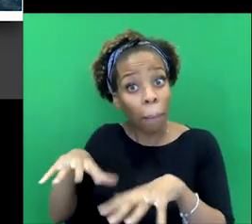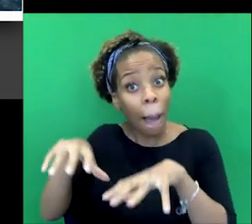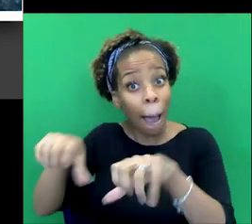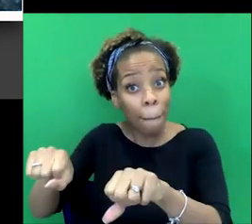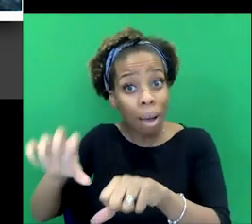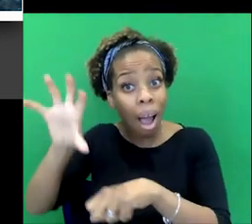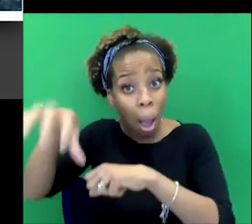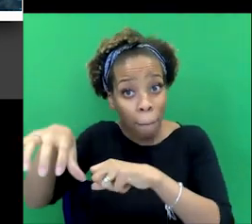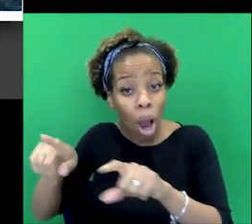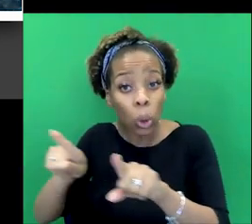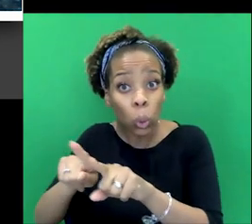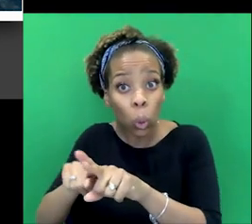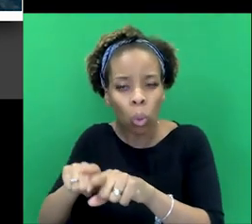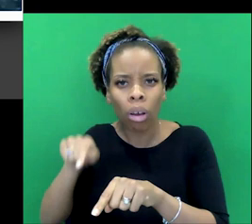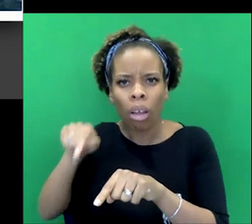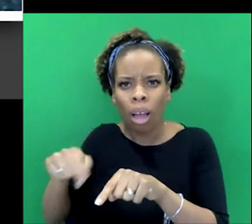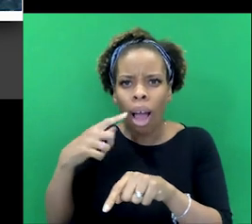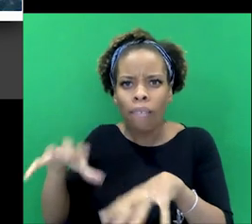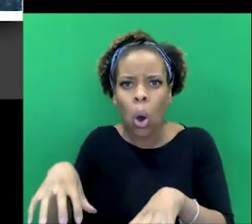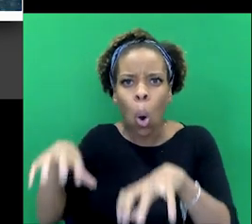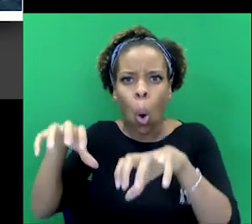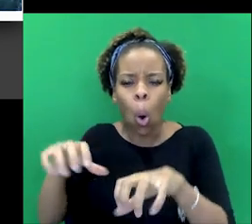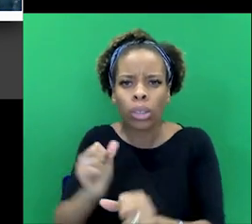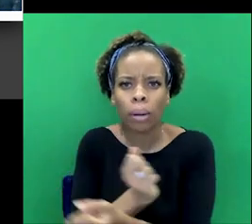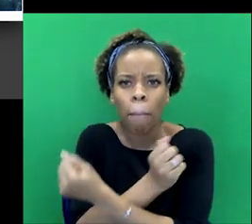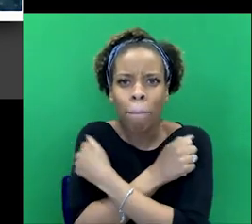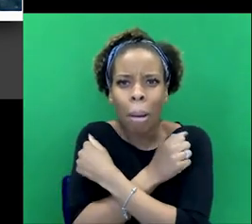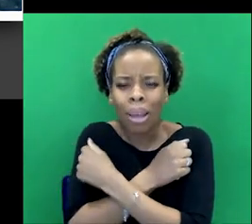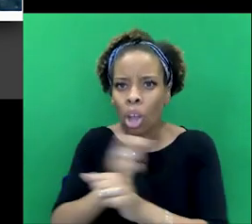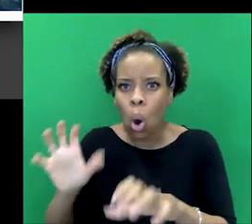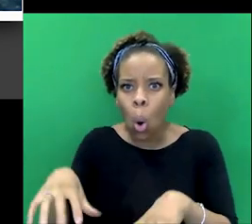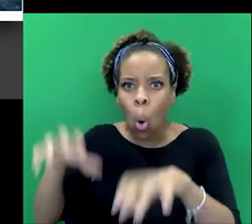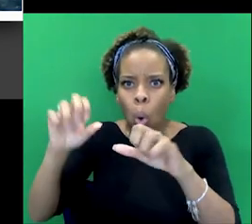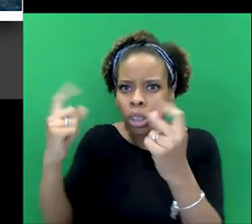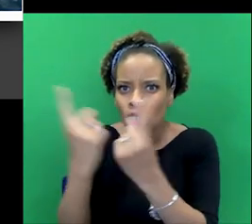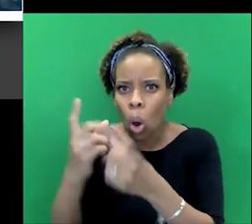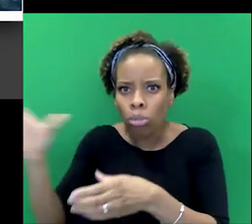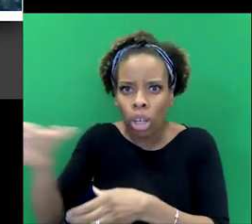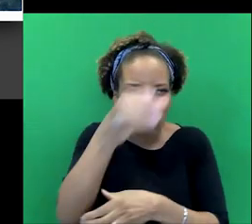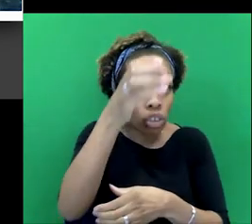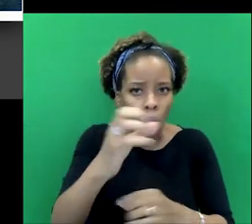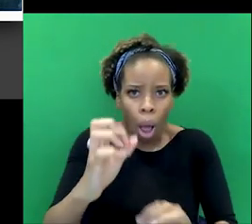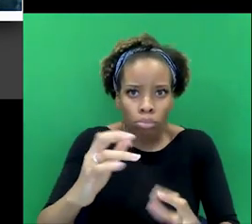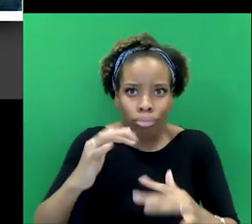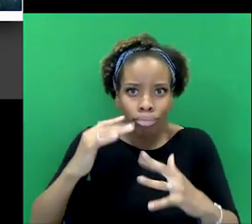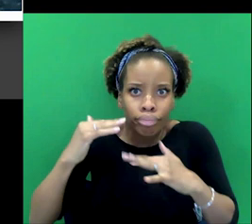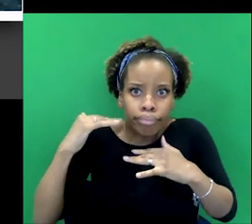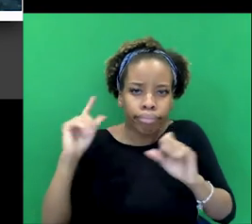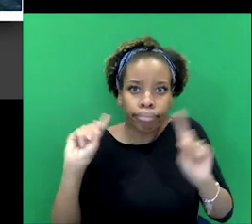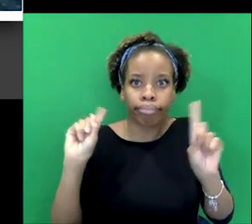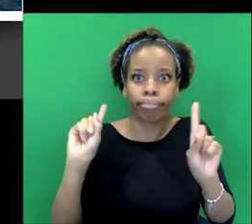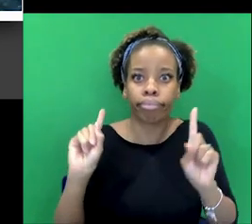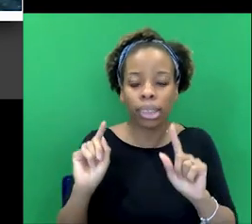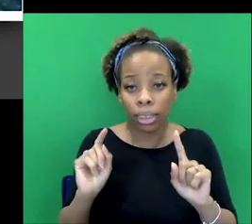so on with, uh, haunted mummies, haunted objects returning from India and so on, where he was able to give